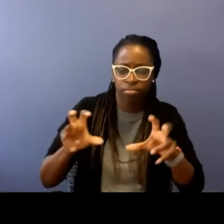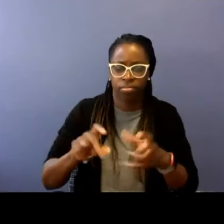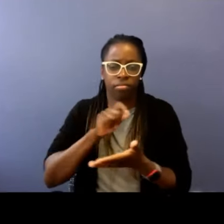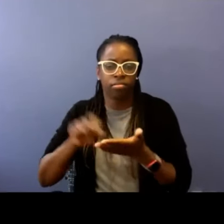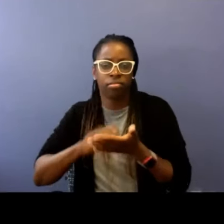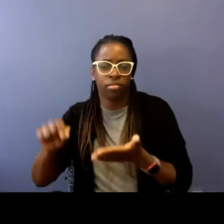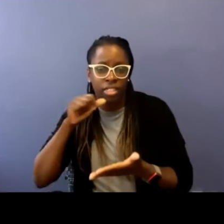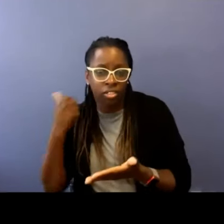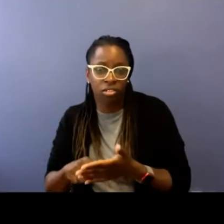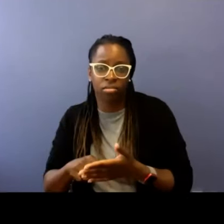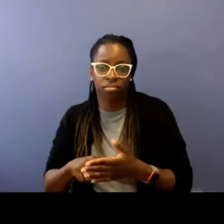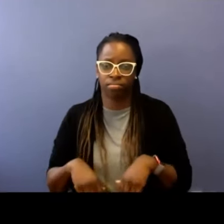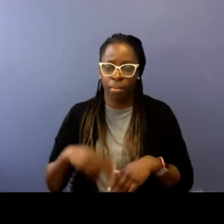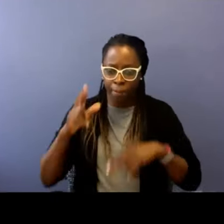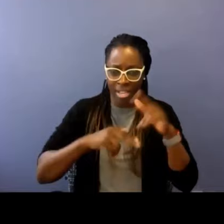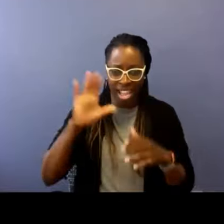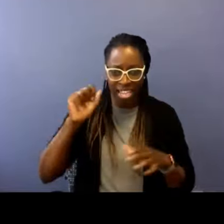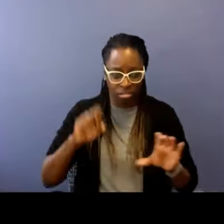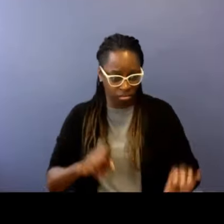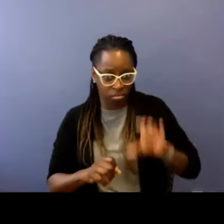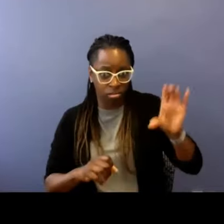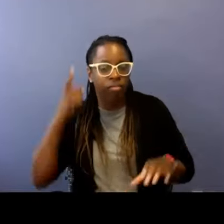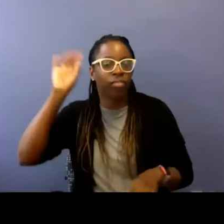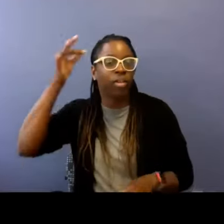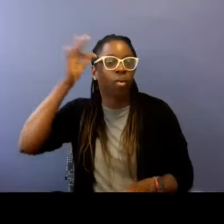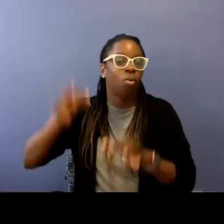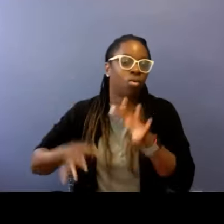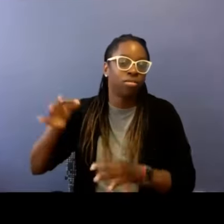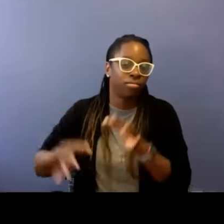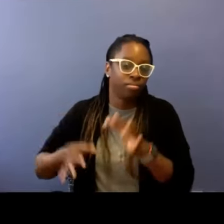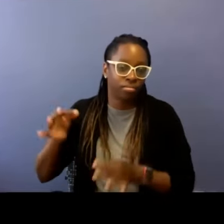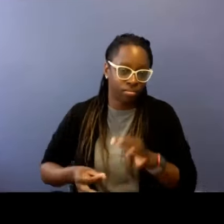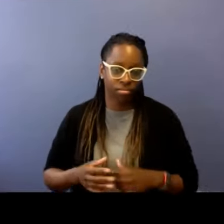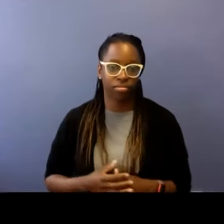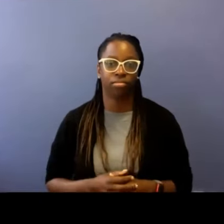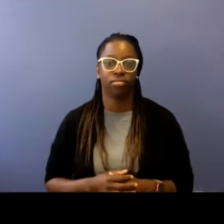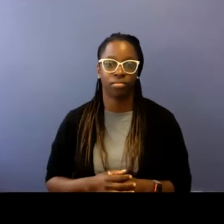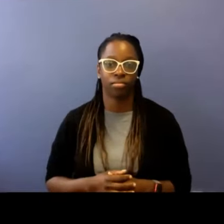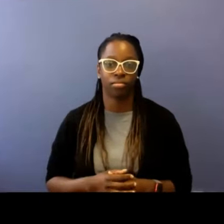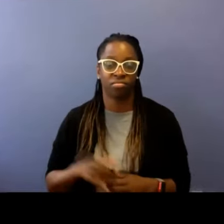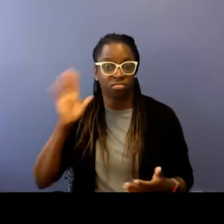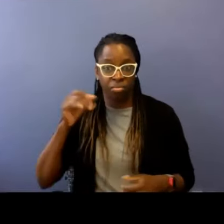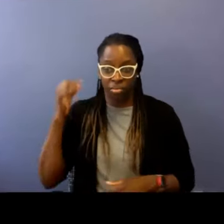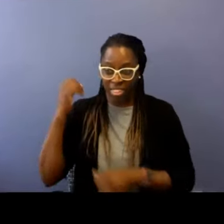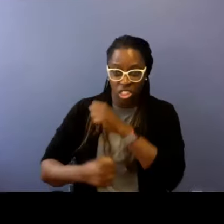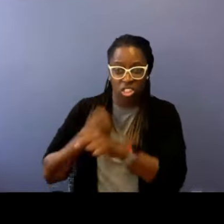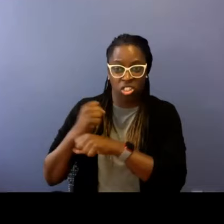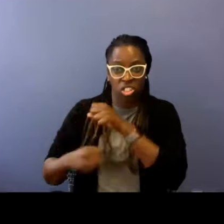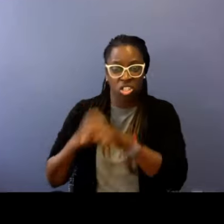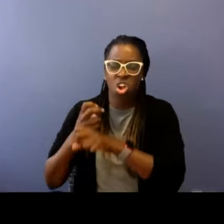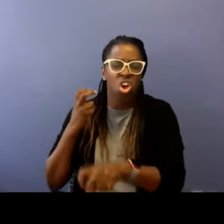started investing, writing letters and starting to build his case for federal court.